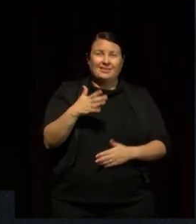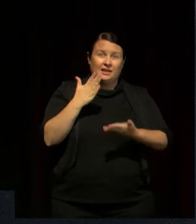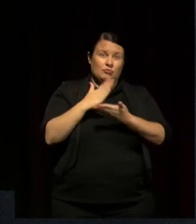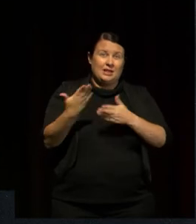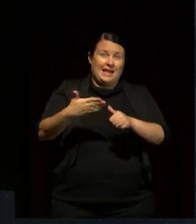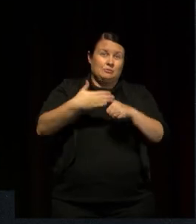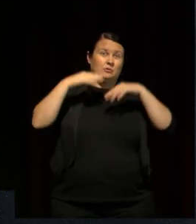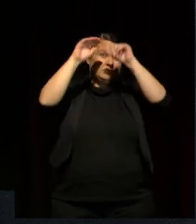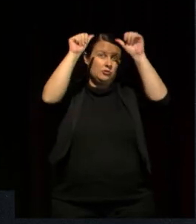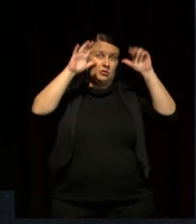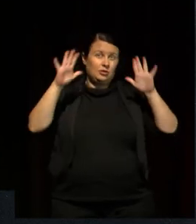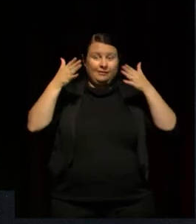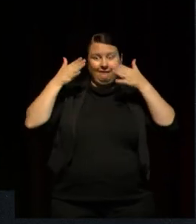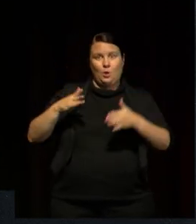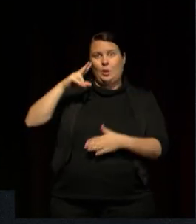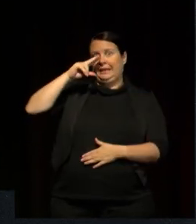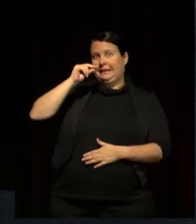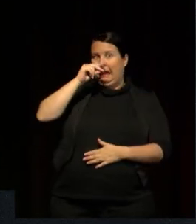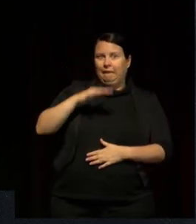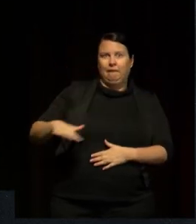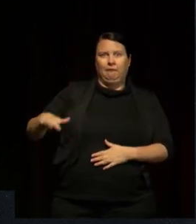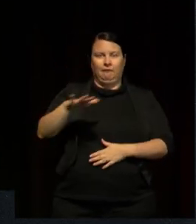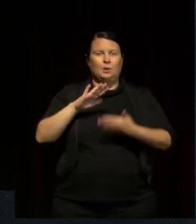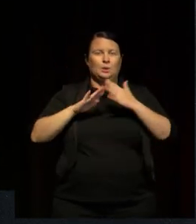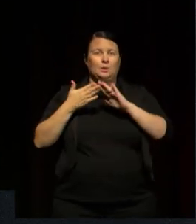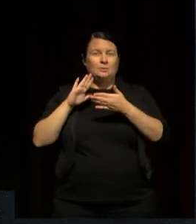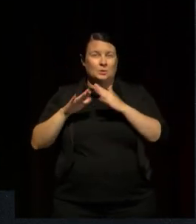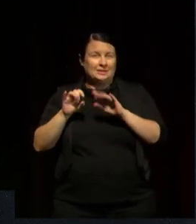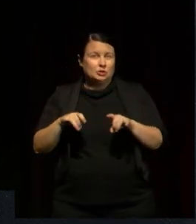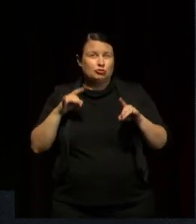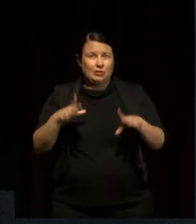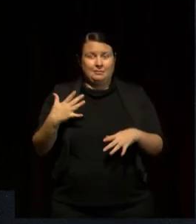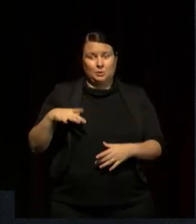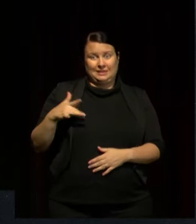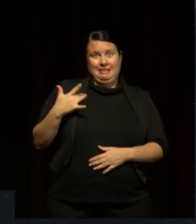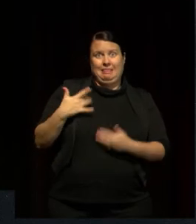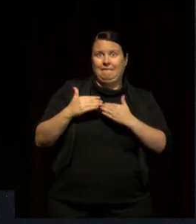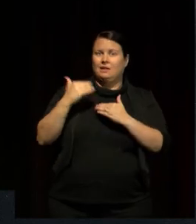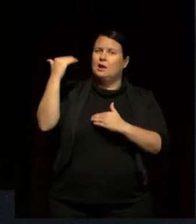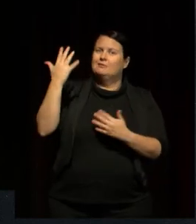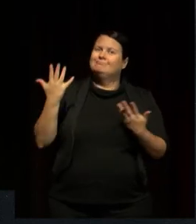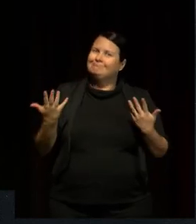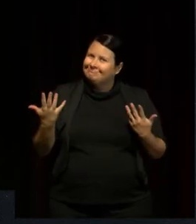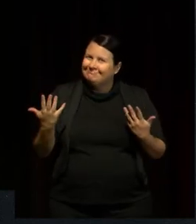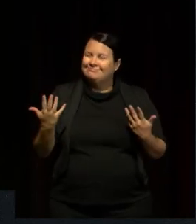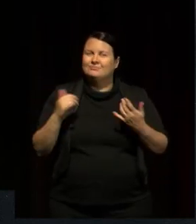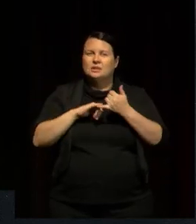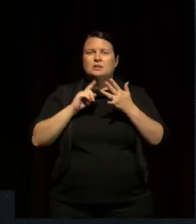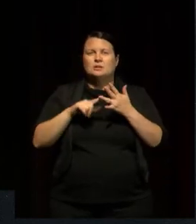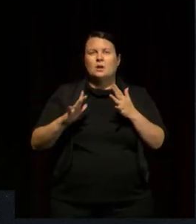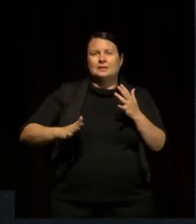Aboriginal and Torres Strait Islander communities in Australia as a relatively useful aggregated